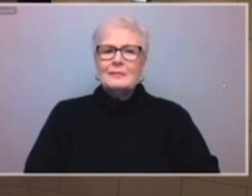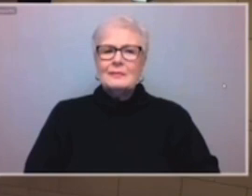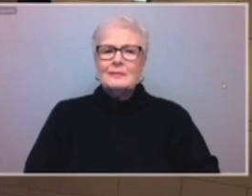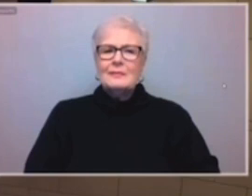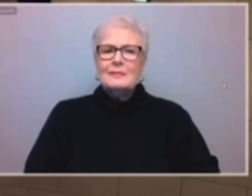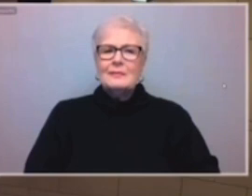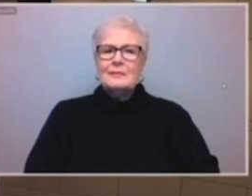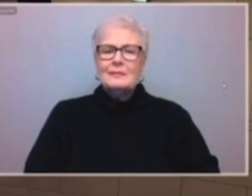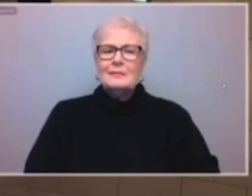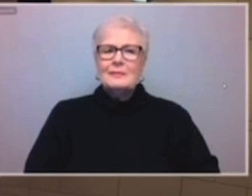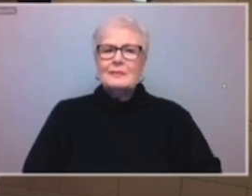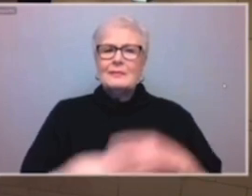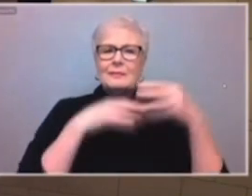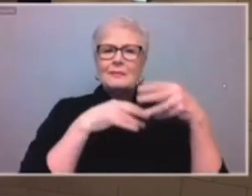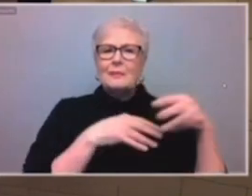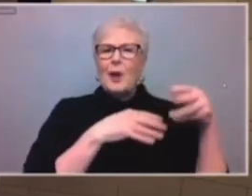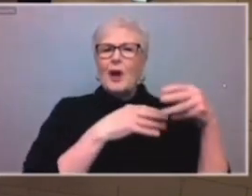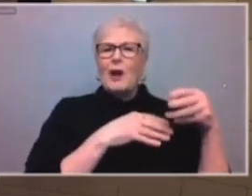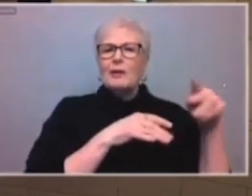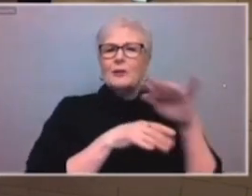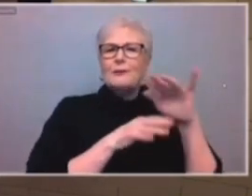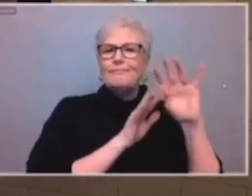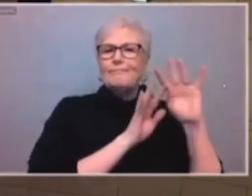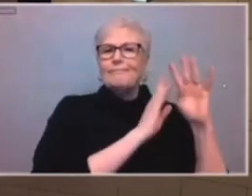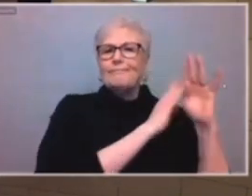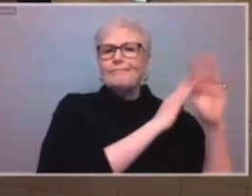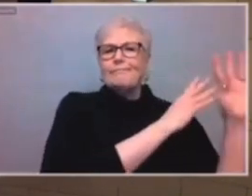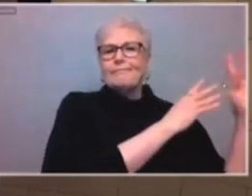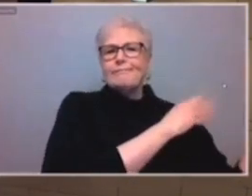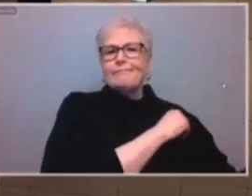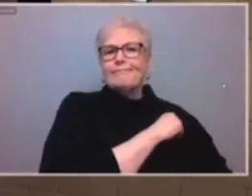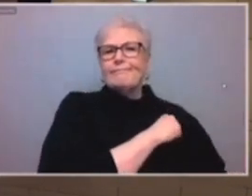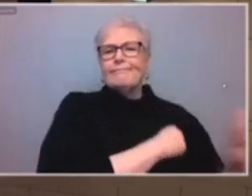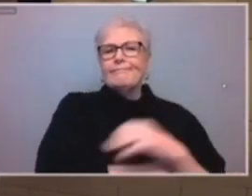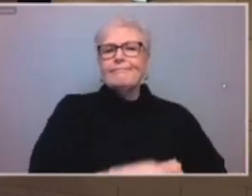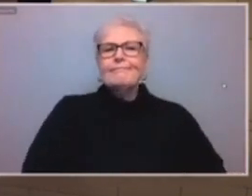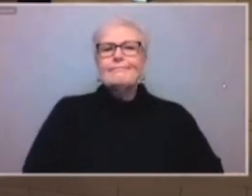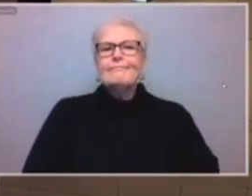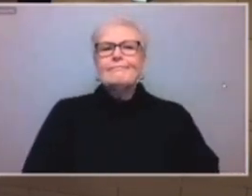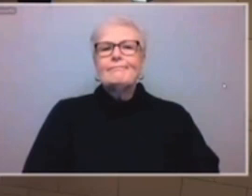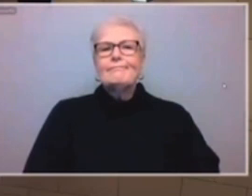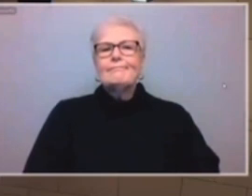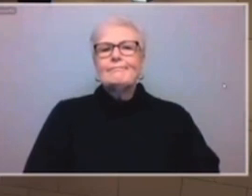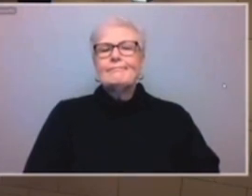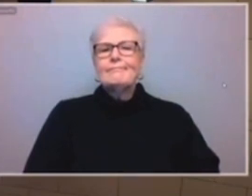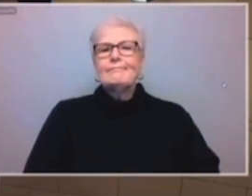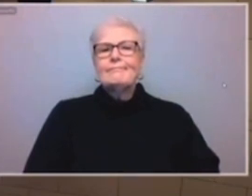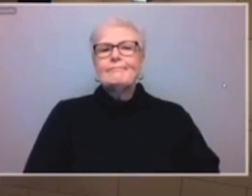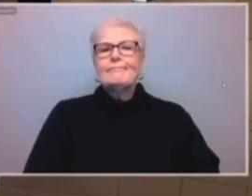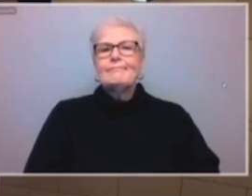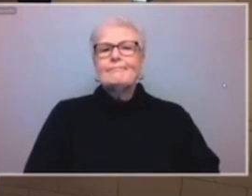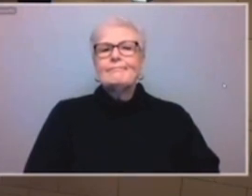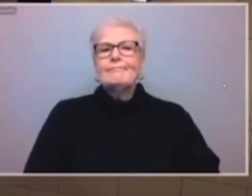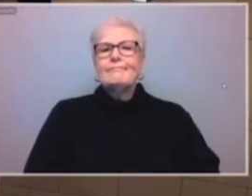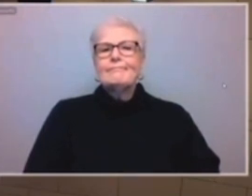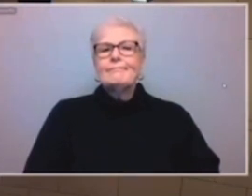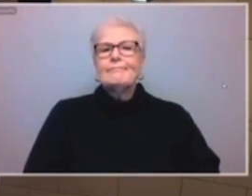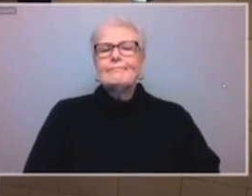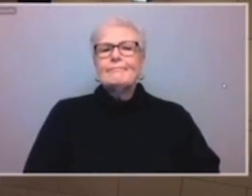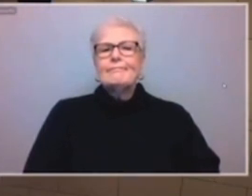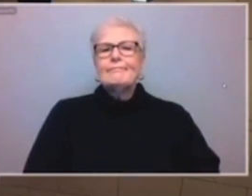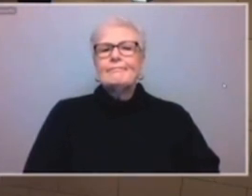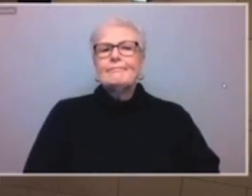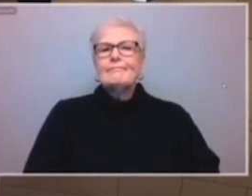Left Right Left Left Right Left